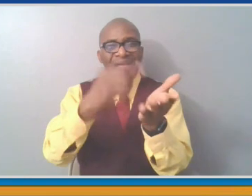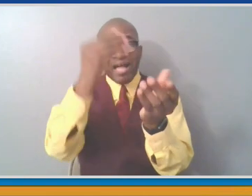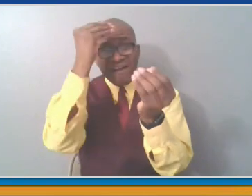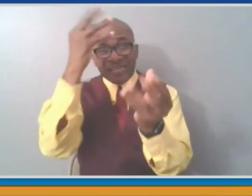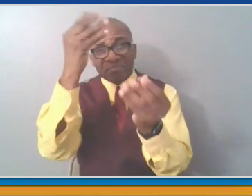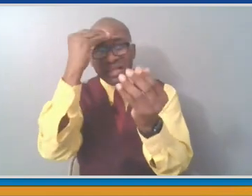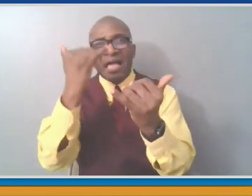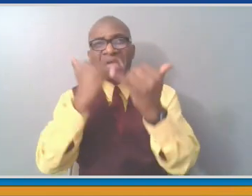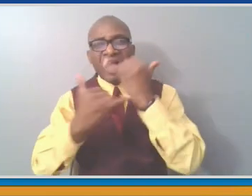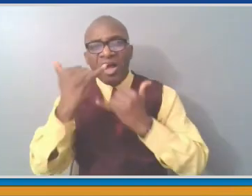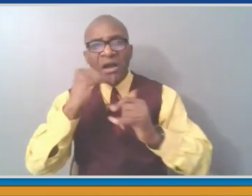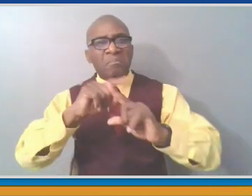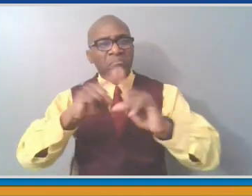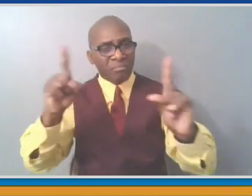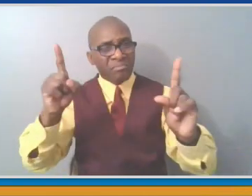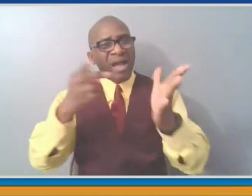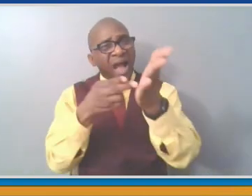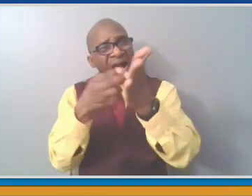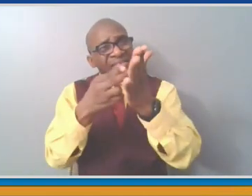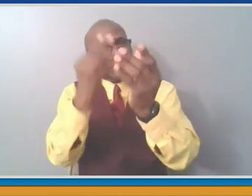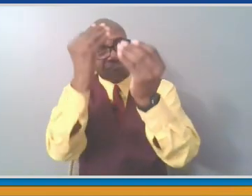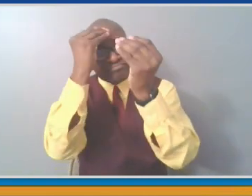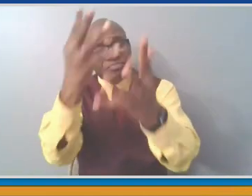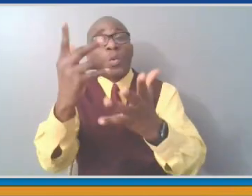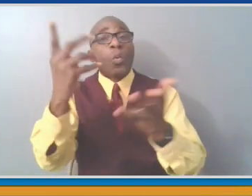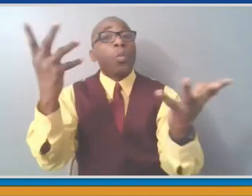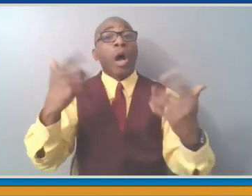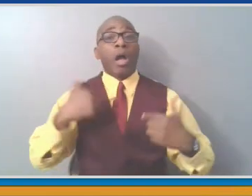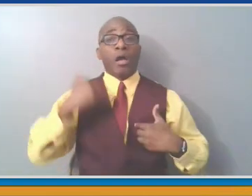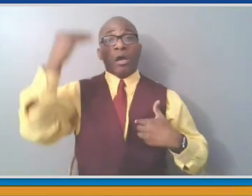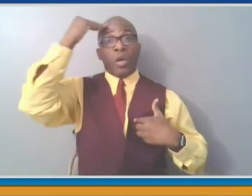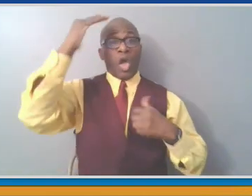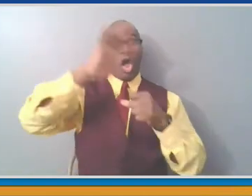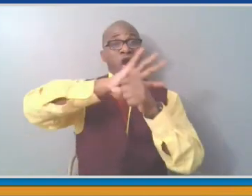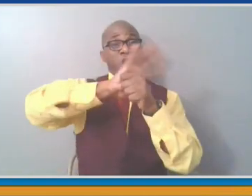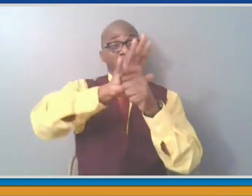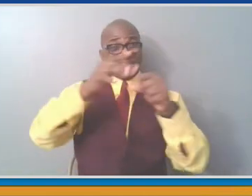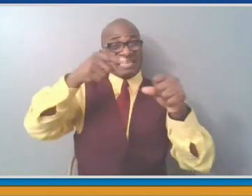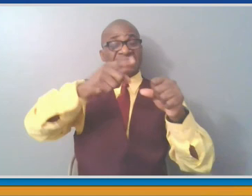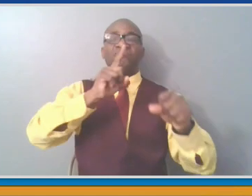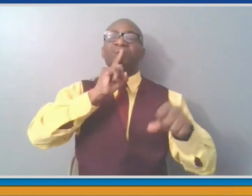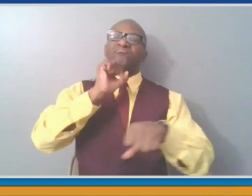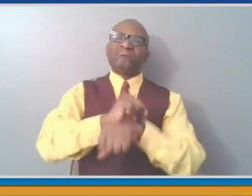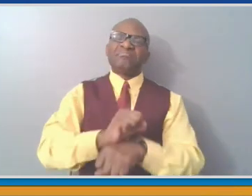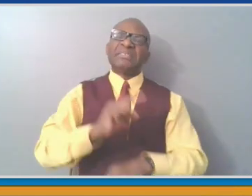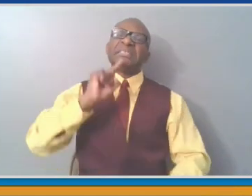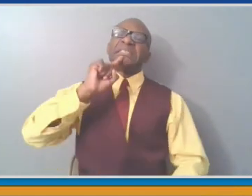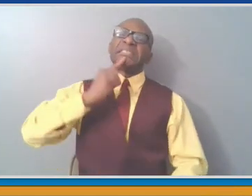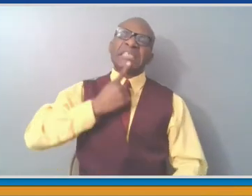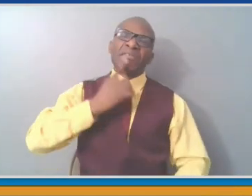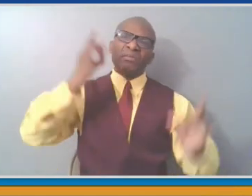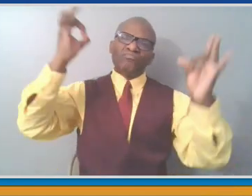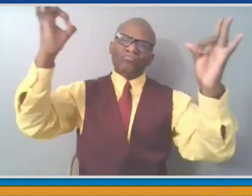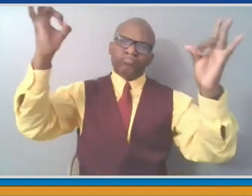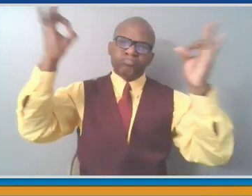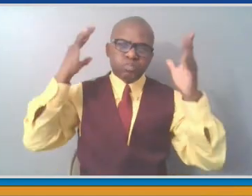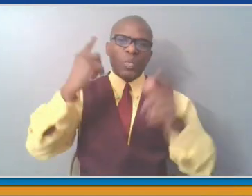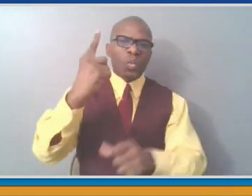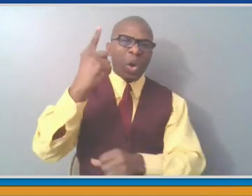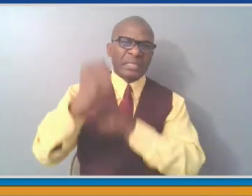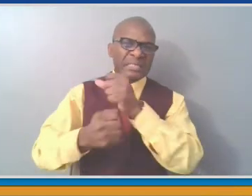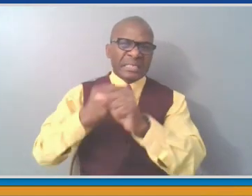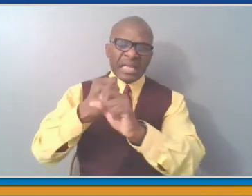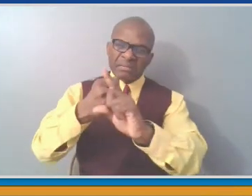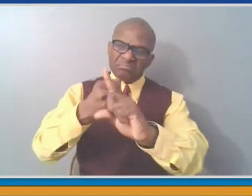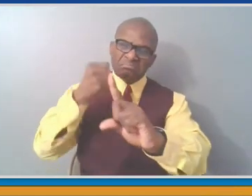have minimized it over the course of the last year. We've all had, I don't know if we all have, but I certainly have had people that I know that I care deeply